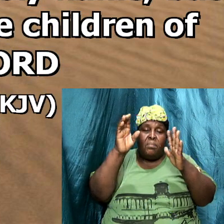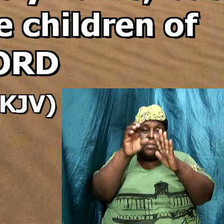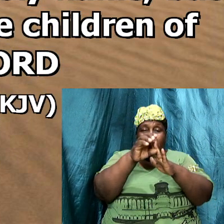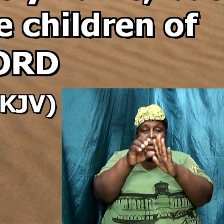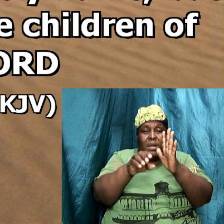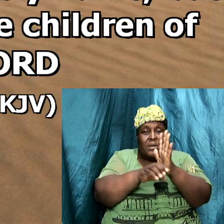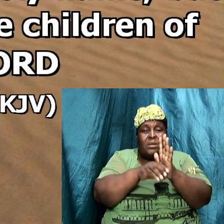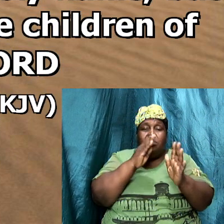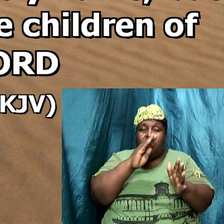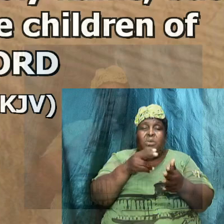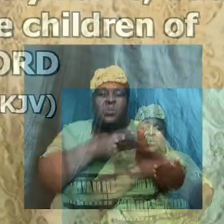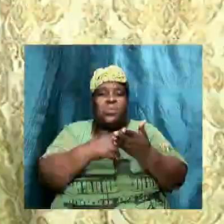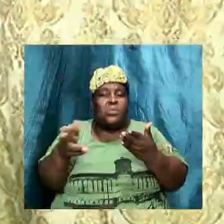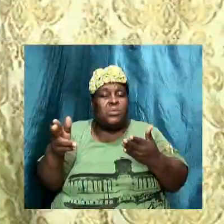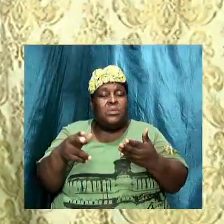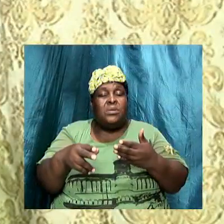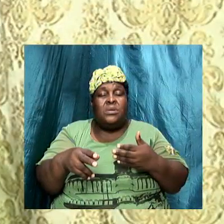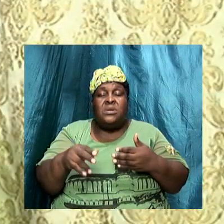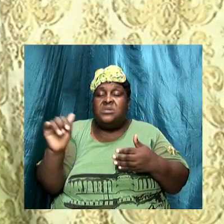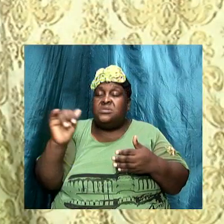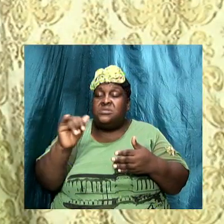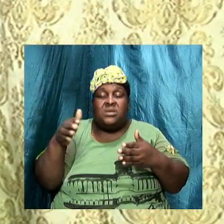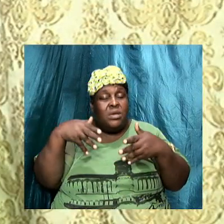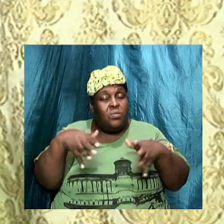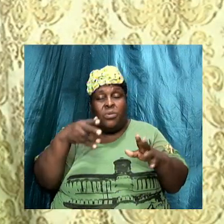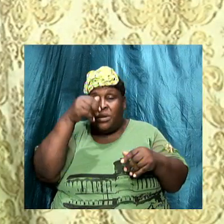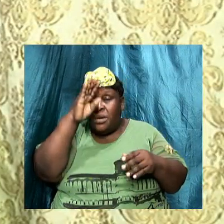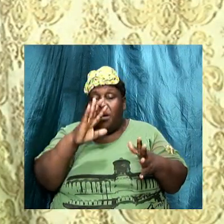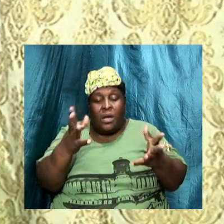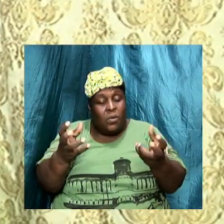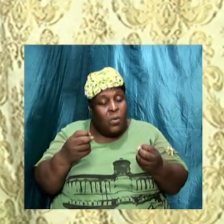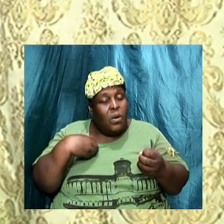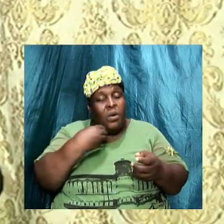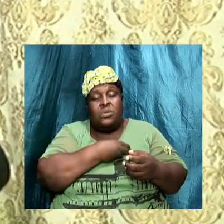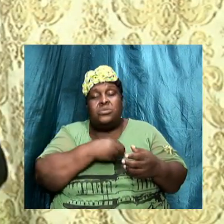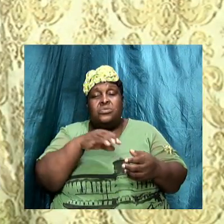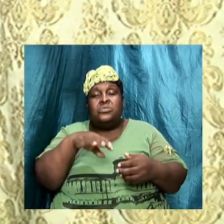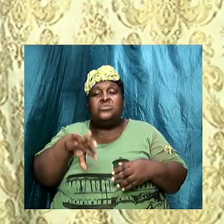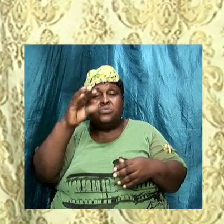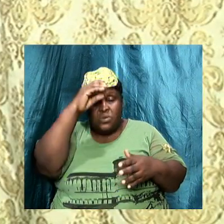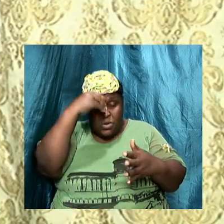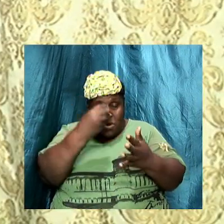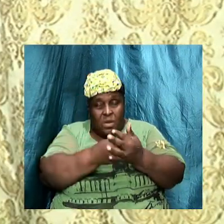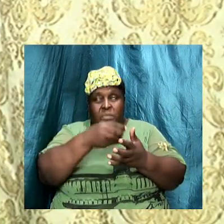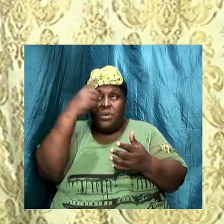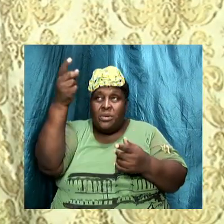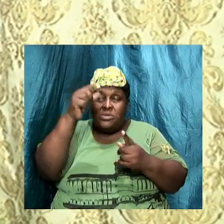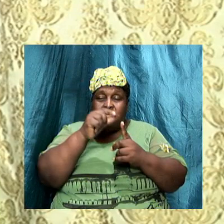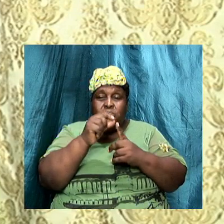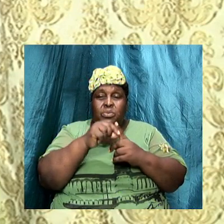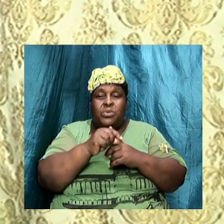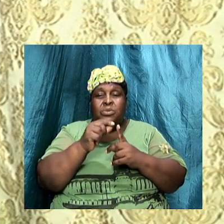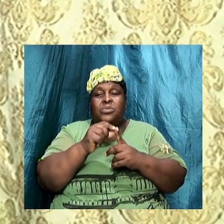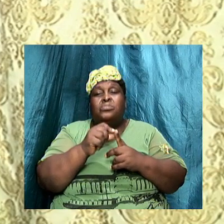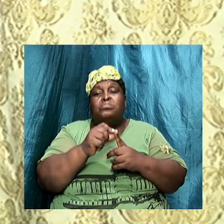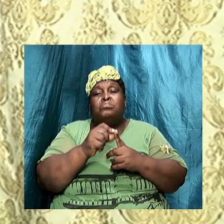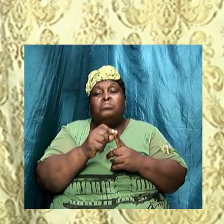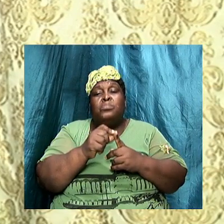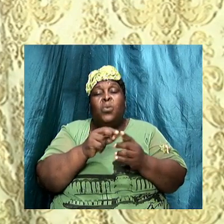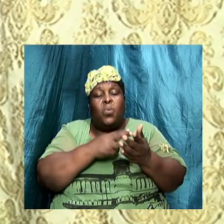He commands us to obey his word. Therefore holiness is displayed by us being obedient